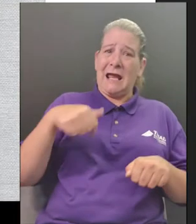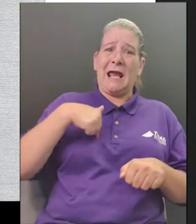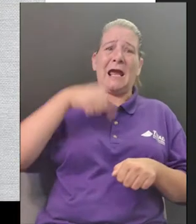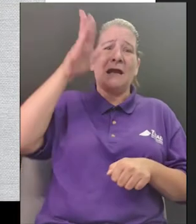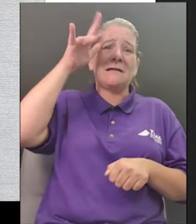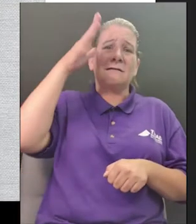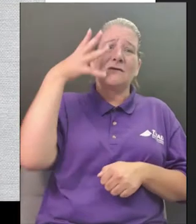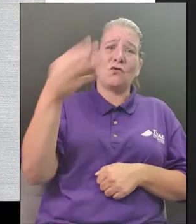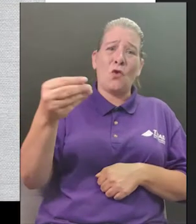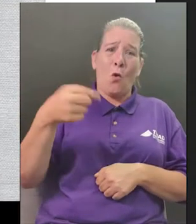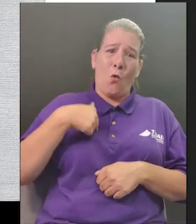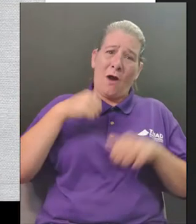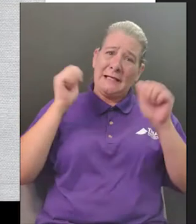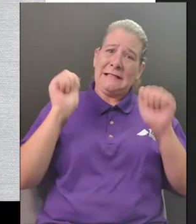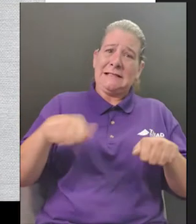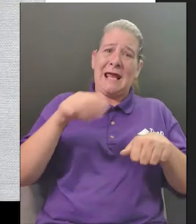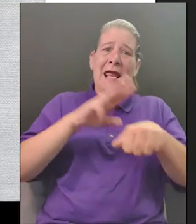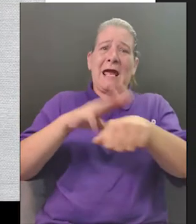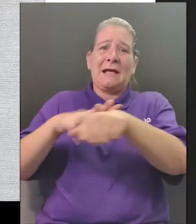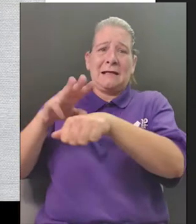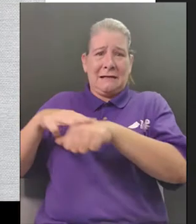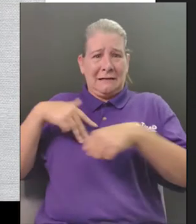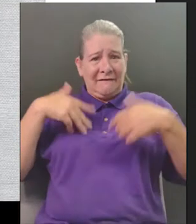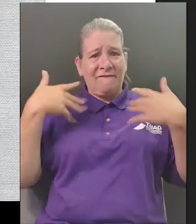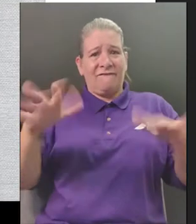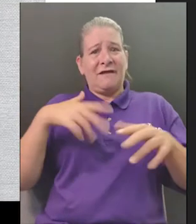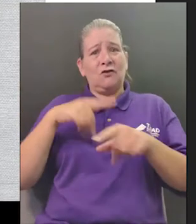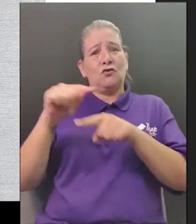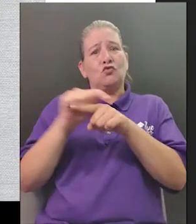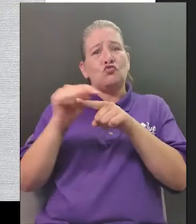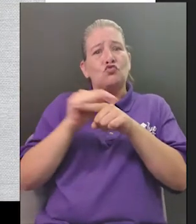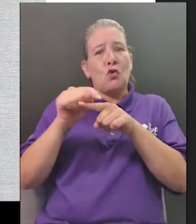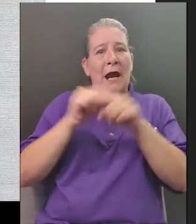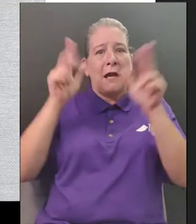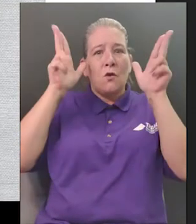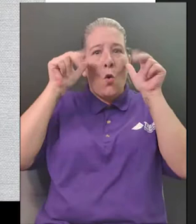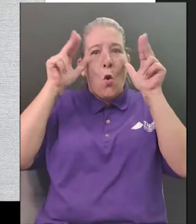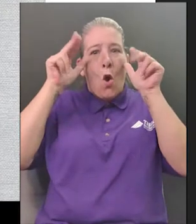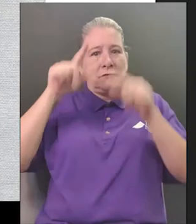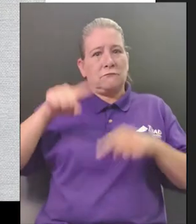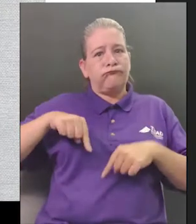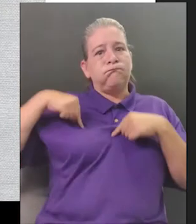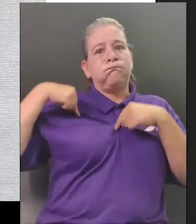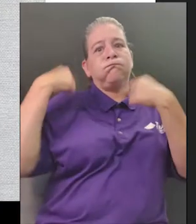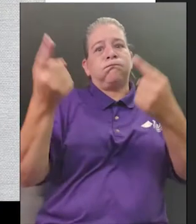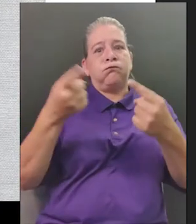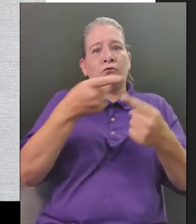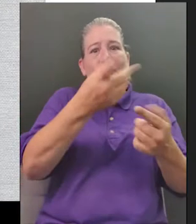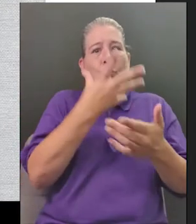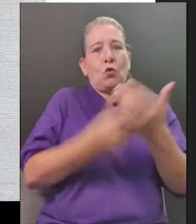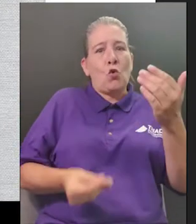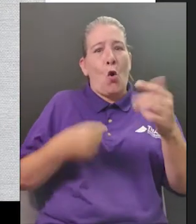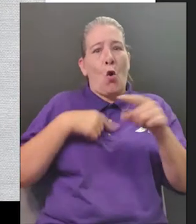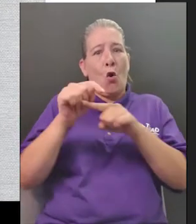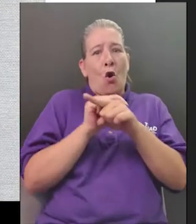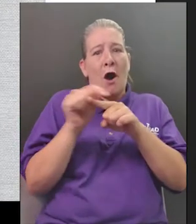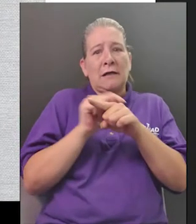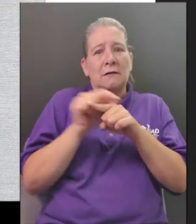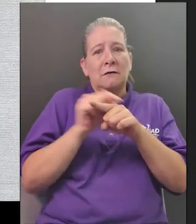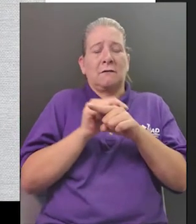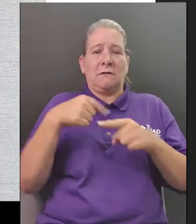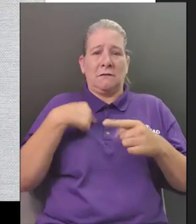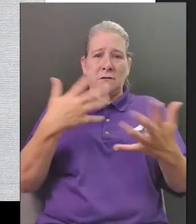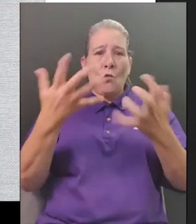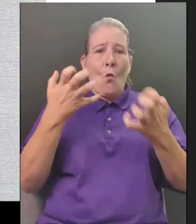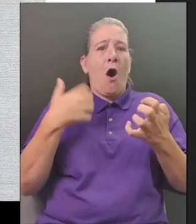to call out the patriots she would be brave brave like father she stepped forward i